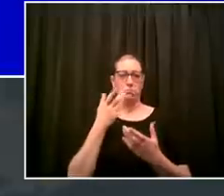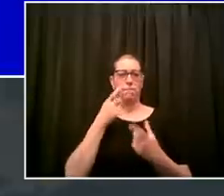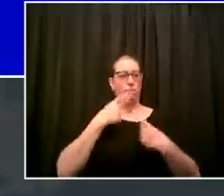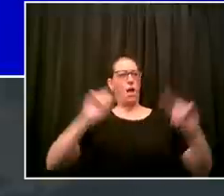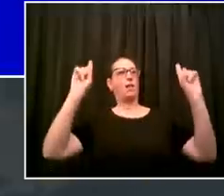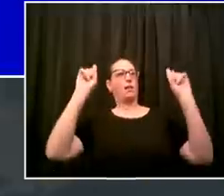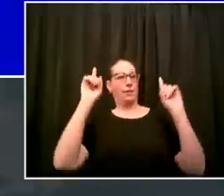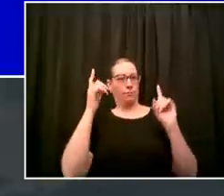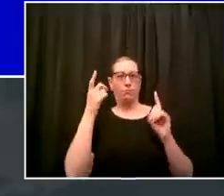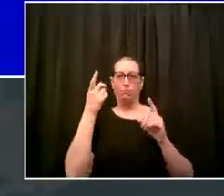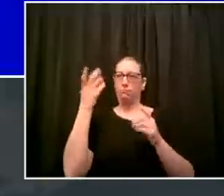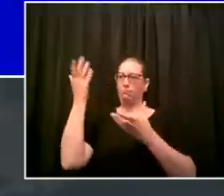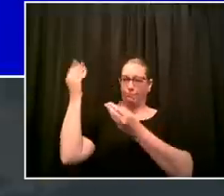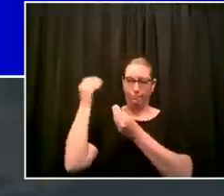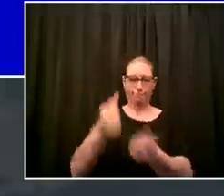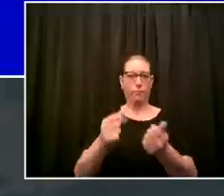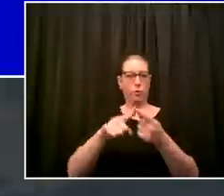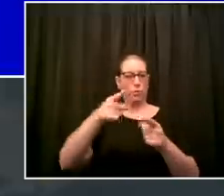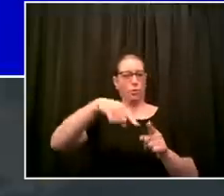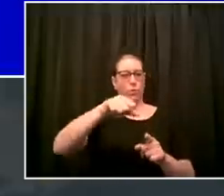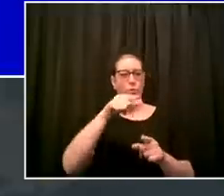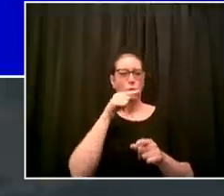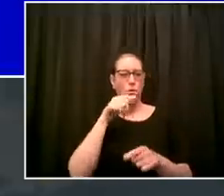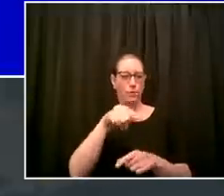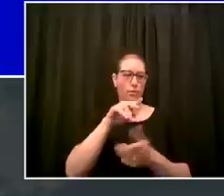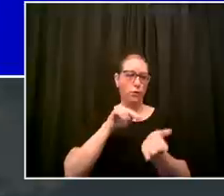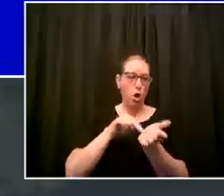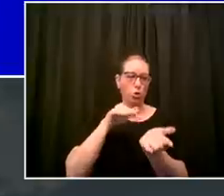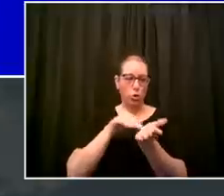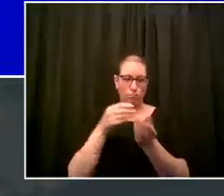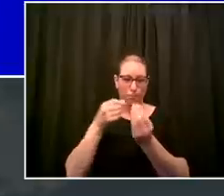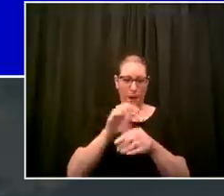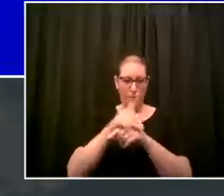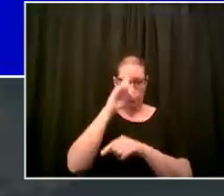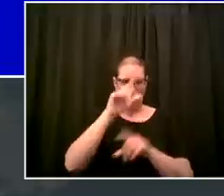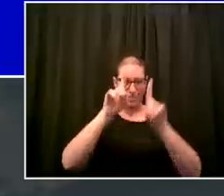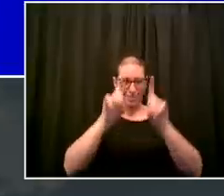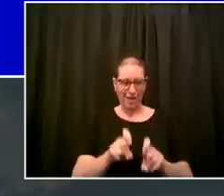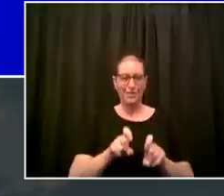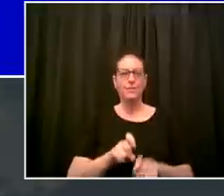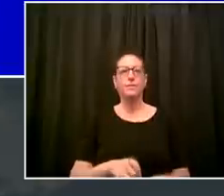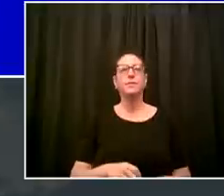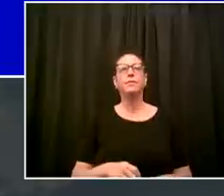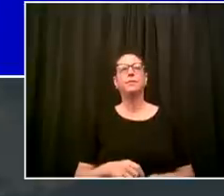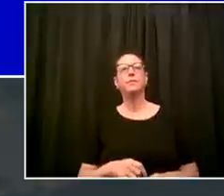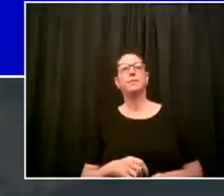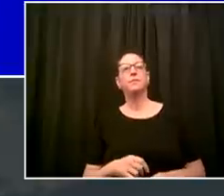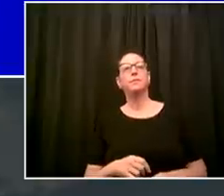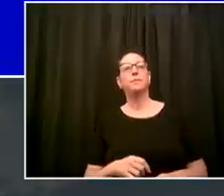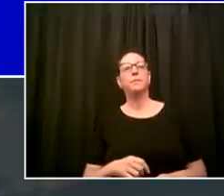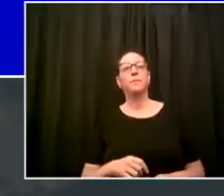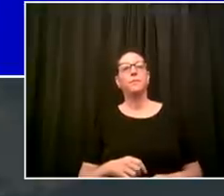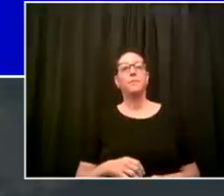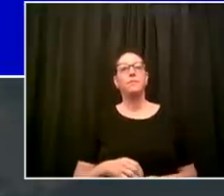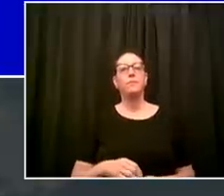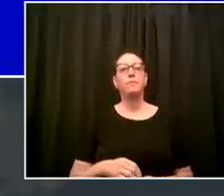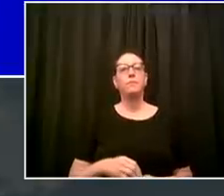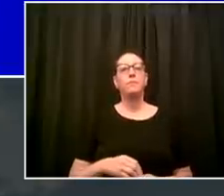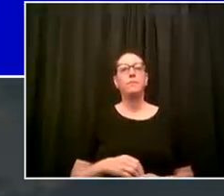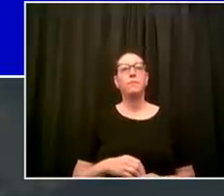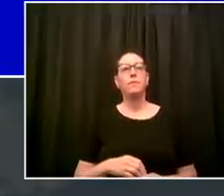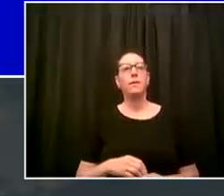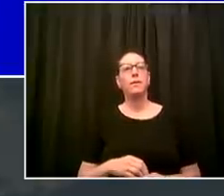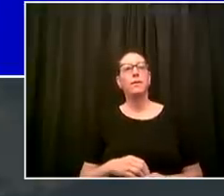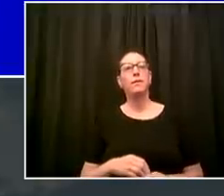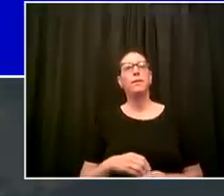workers and not being charged to the city of new york either so that's a very good thing again every individual get the results that's good but on top